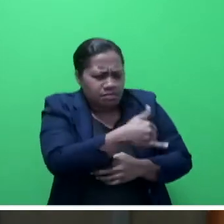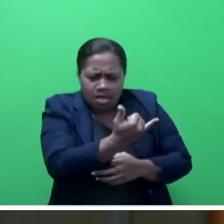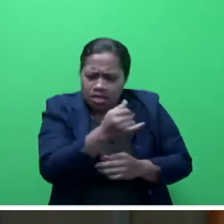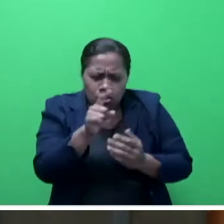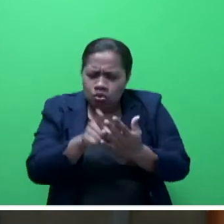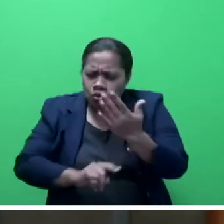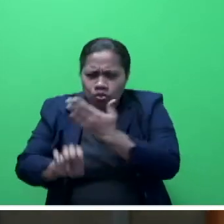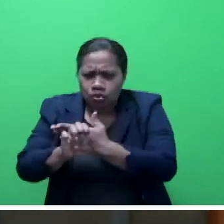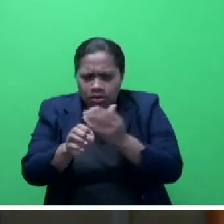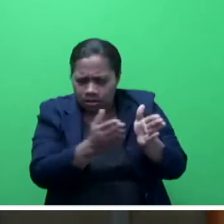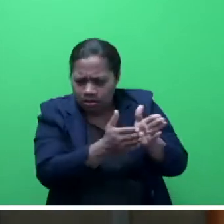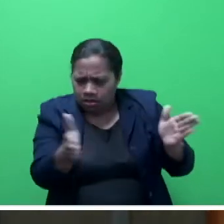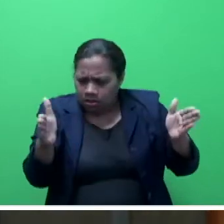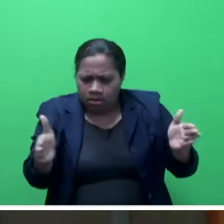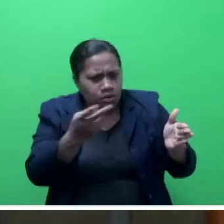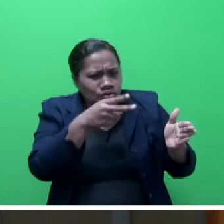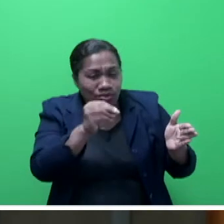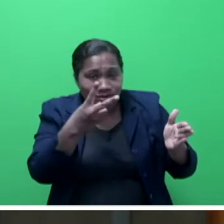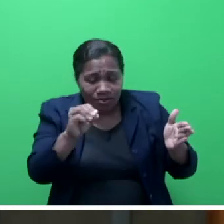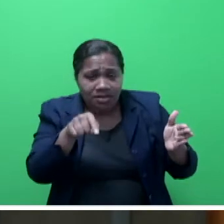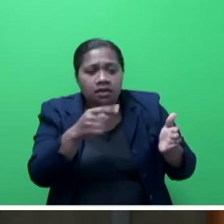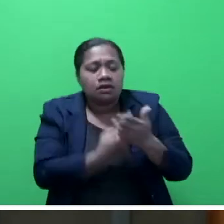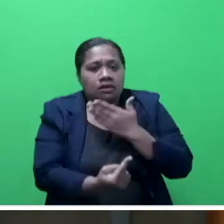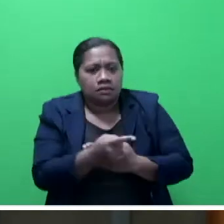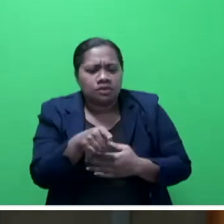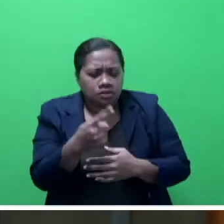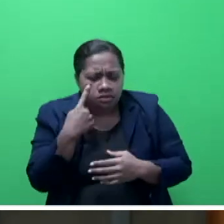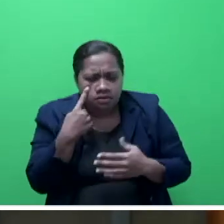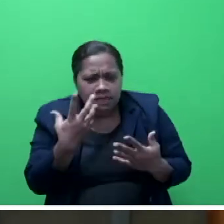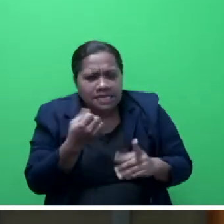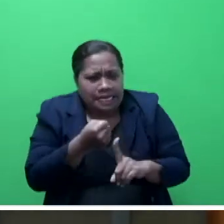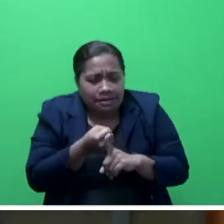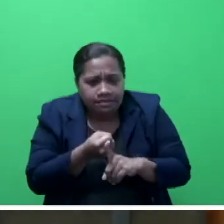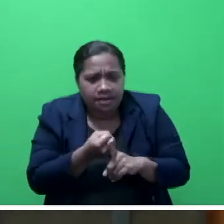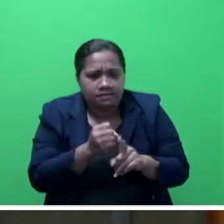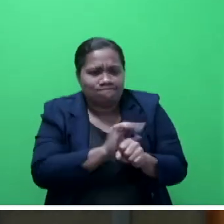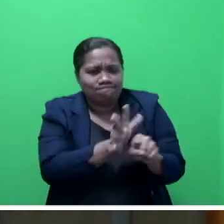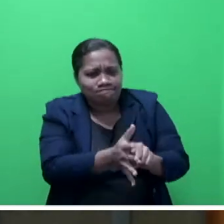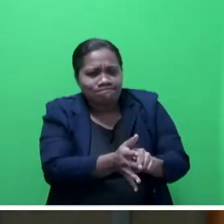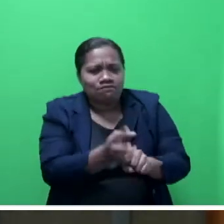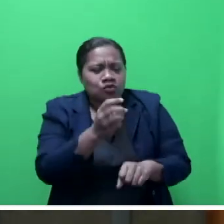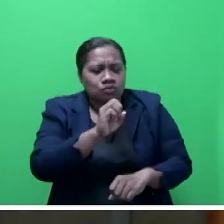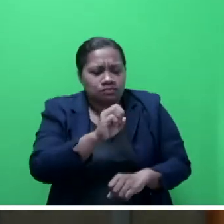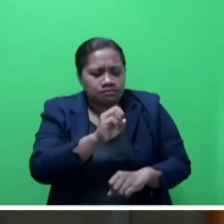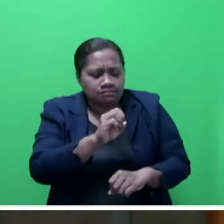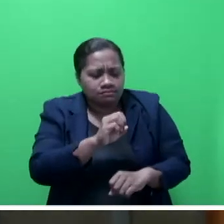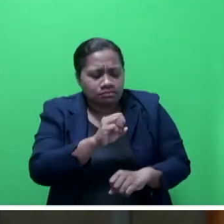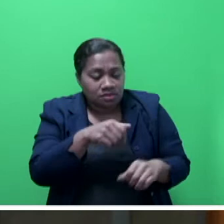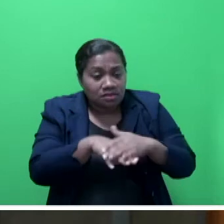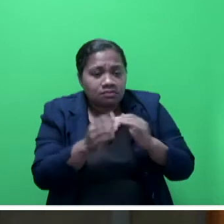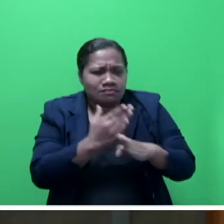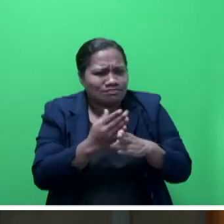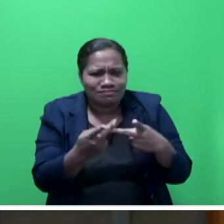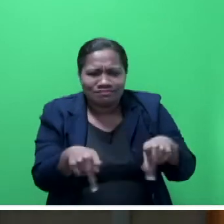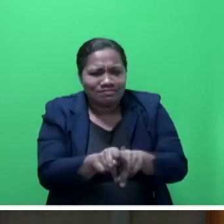was to determine the impact of COVID-19 at the workplace. I have in the past gone through